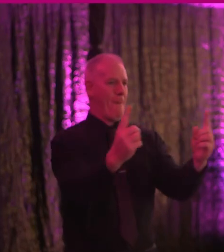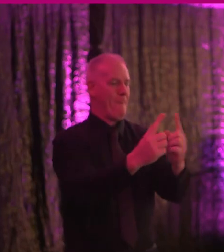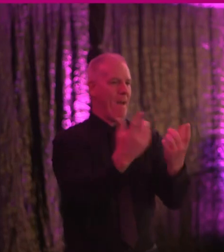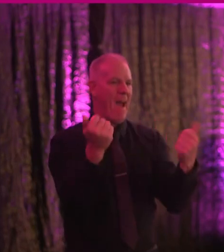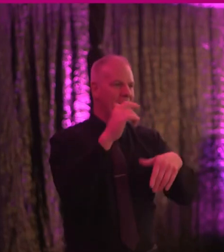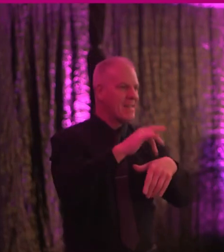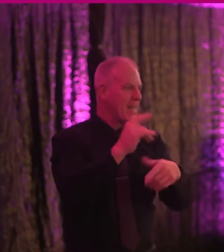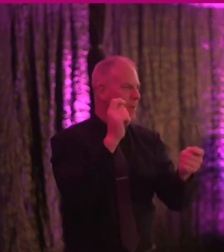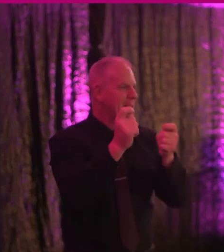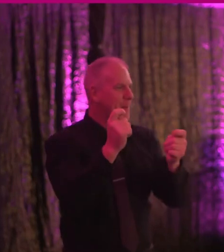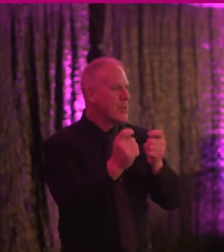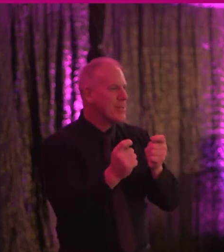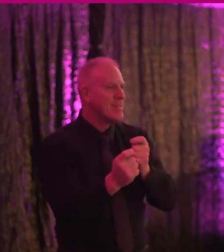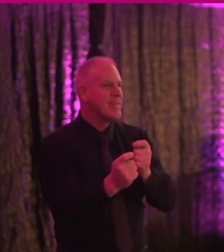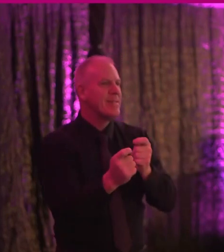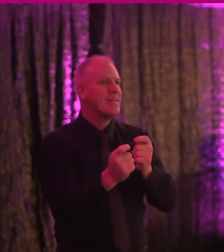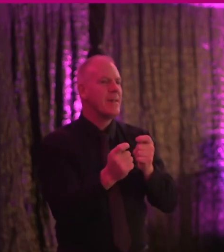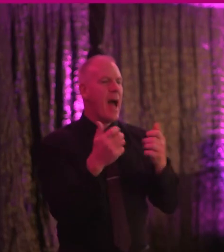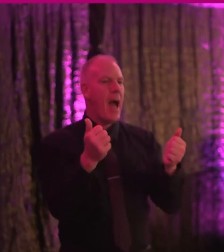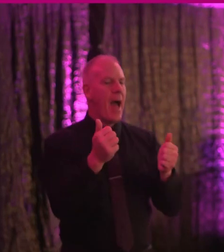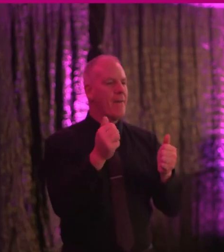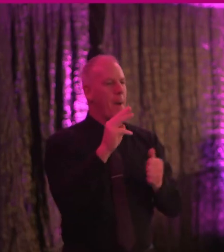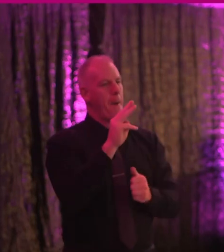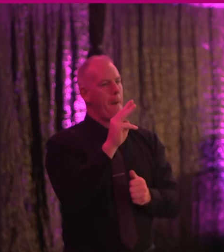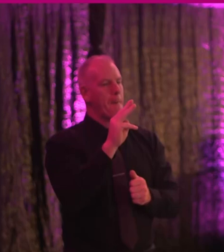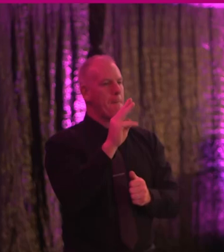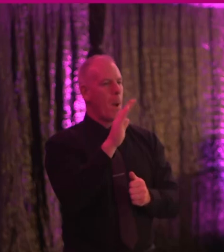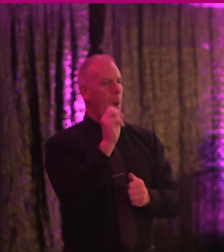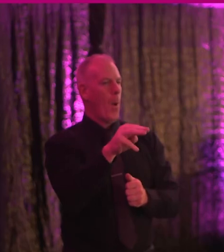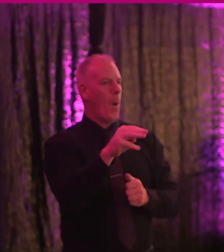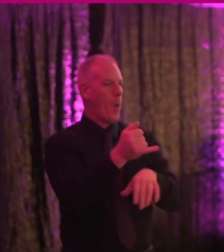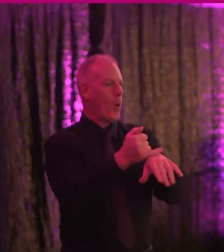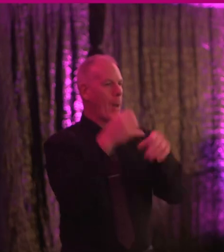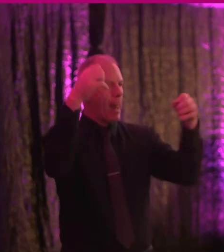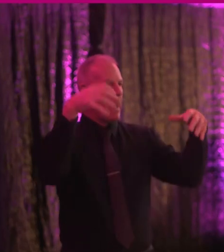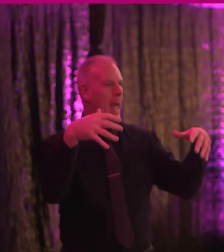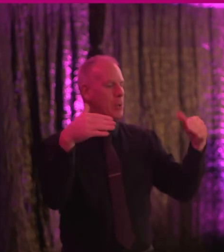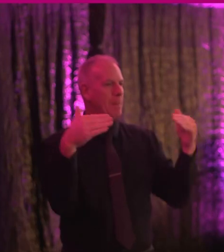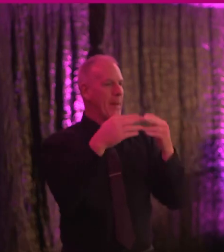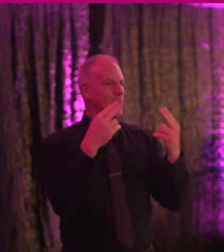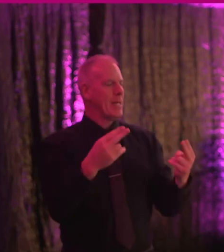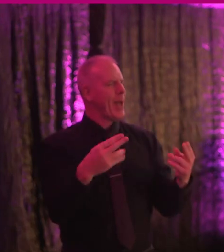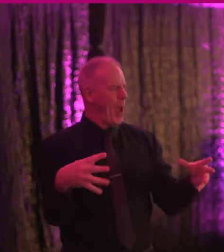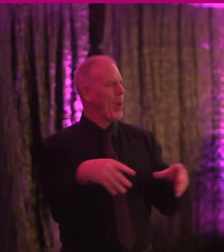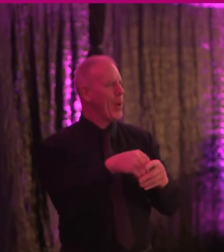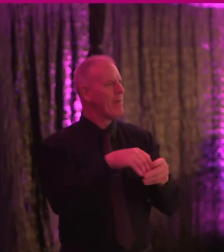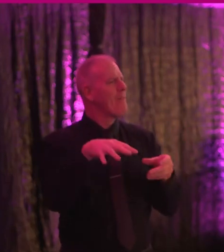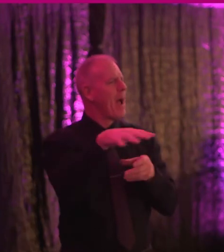sensory adapted with a plum-coloured lighting to meet the needs and it's a very inclusive space here in Crowe Park.